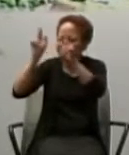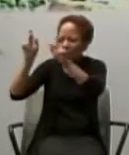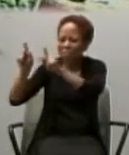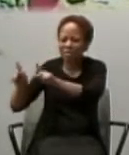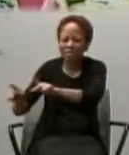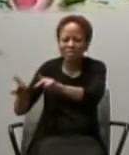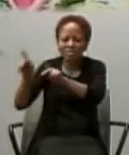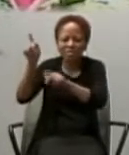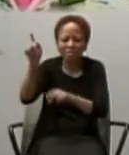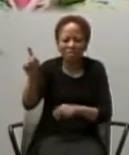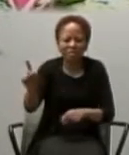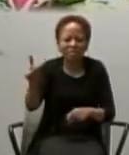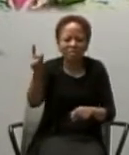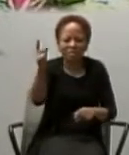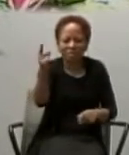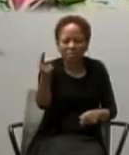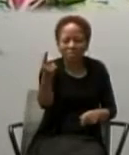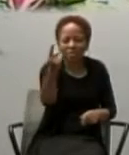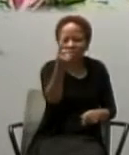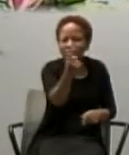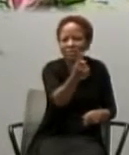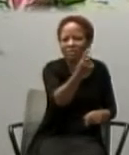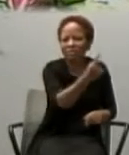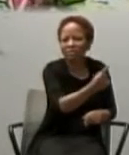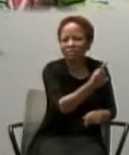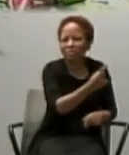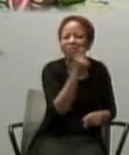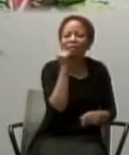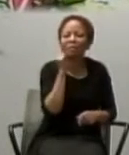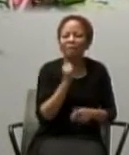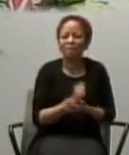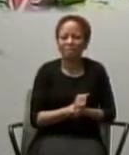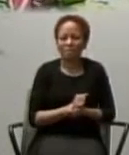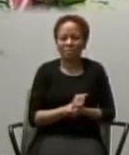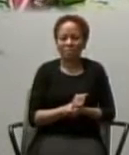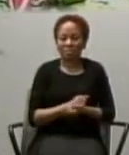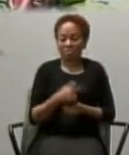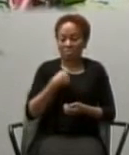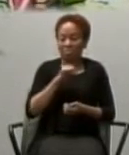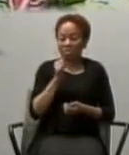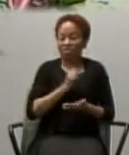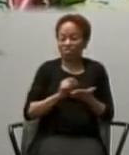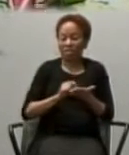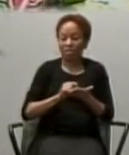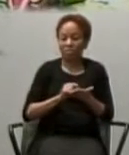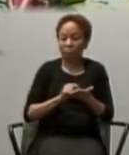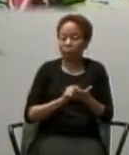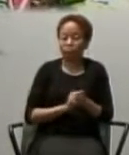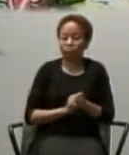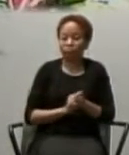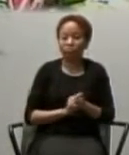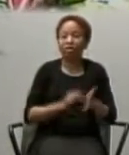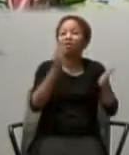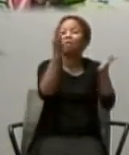their faults, and failings. I didn't write that, Pope Francis wrote that. He has more authority, me.